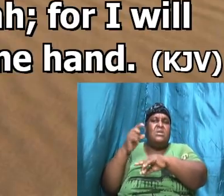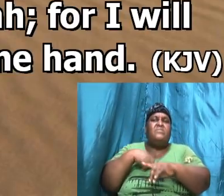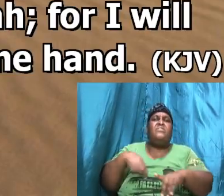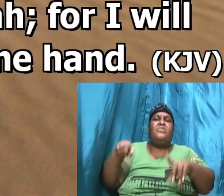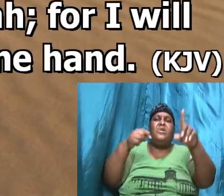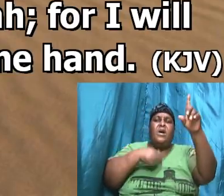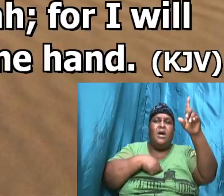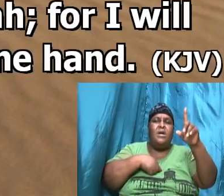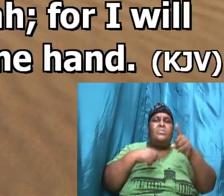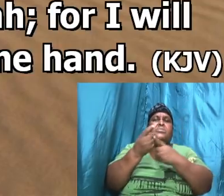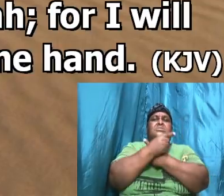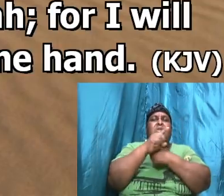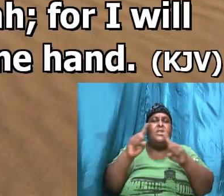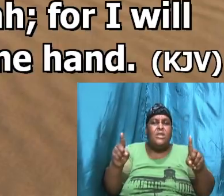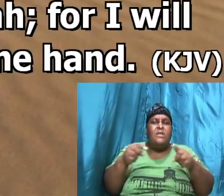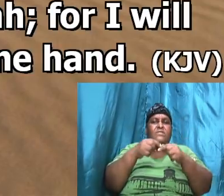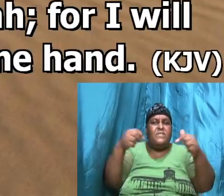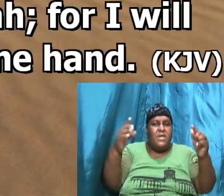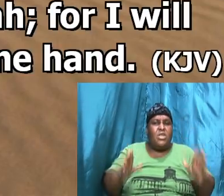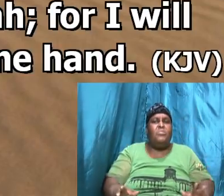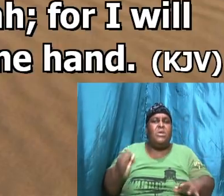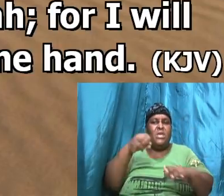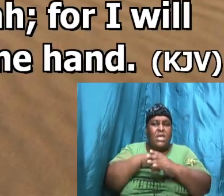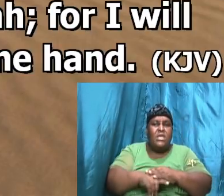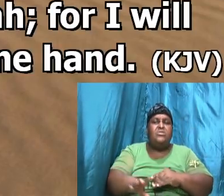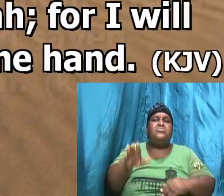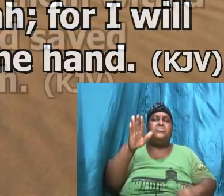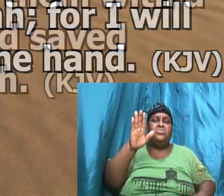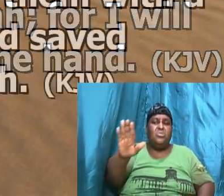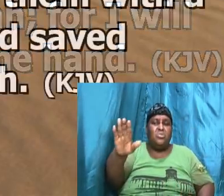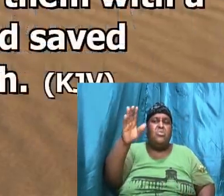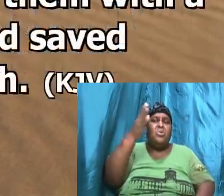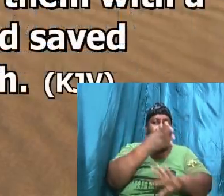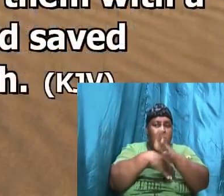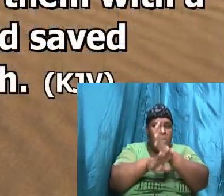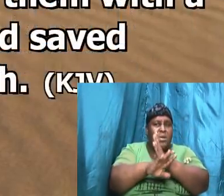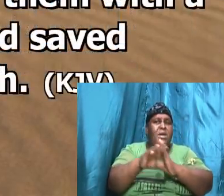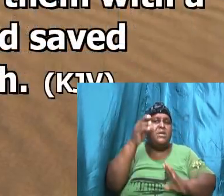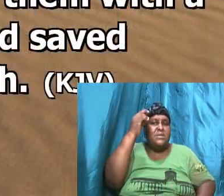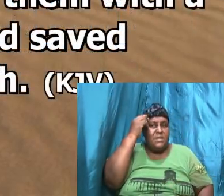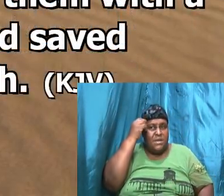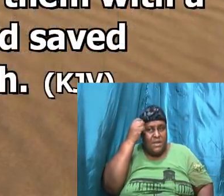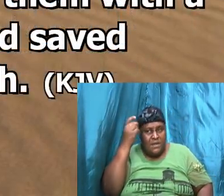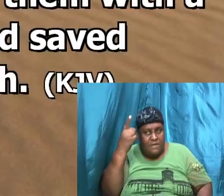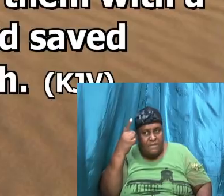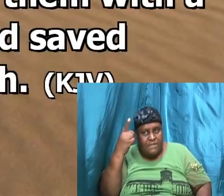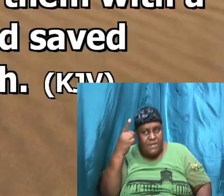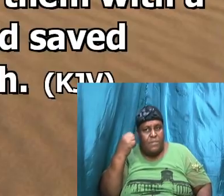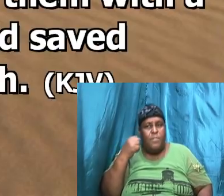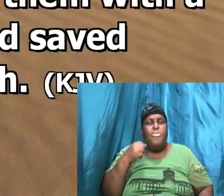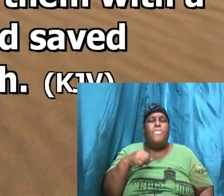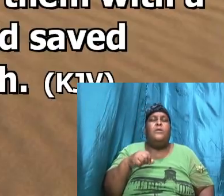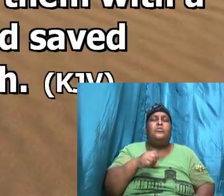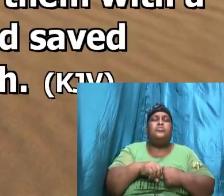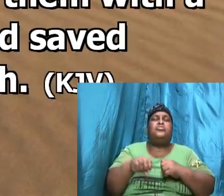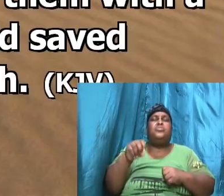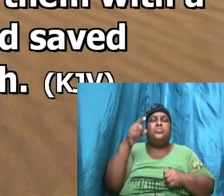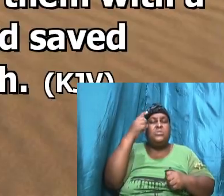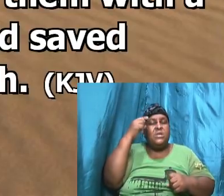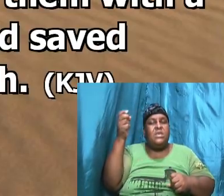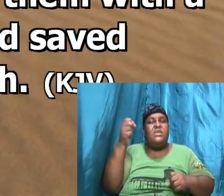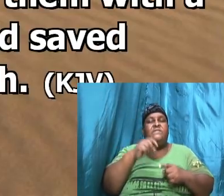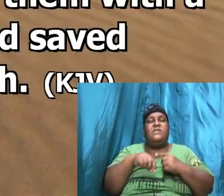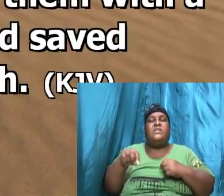will deliver the Philistine into thine hand so David and his men went to Keilah